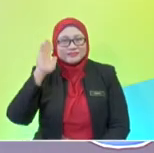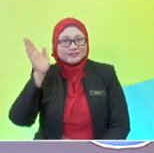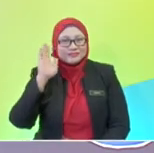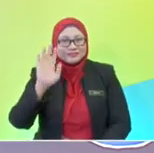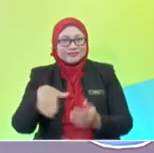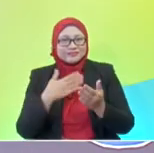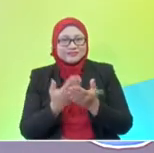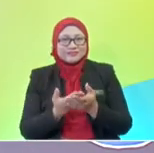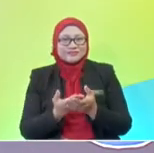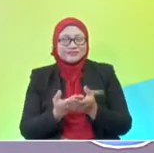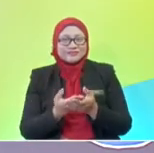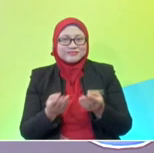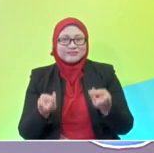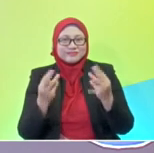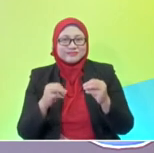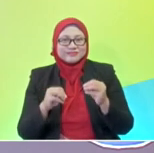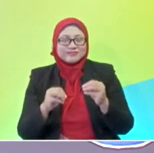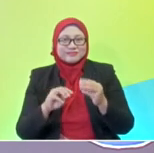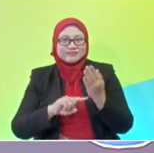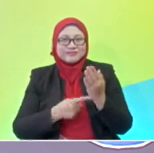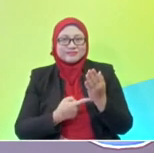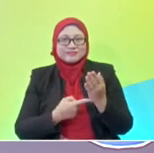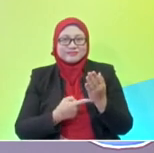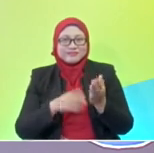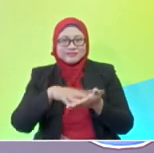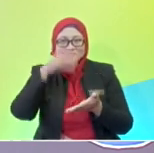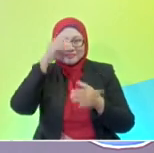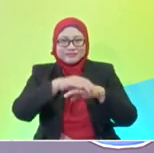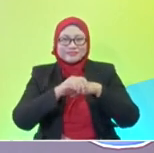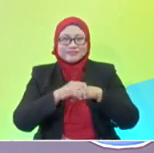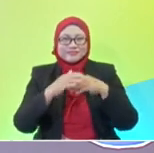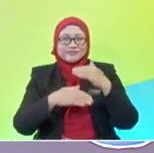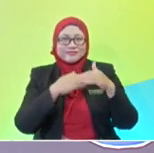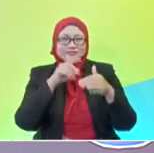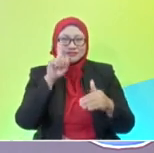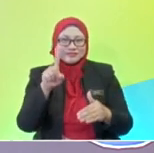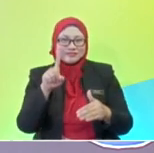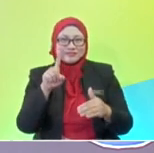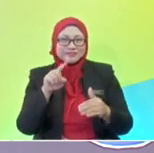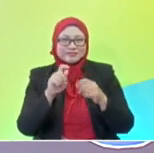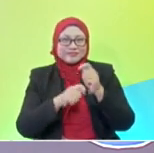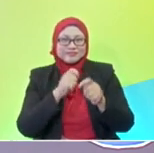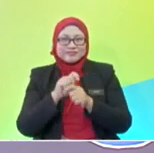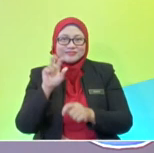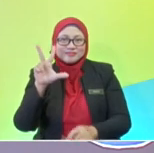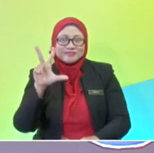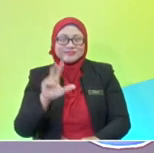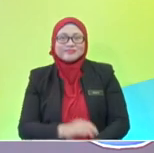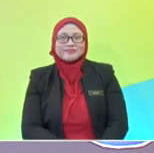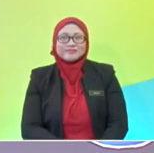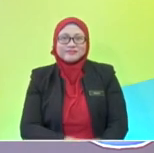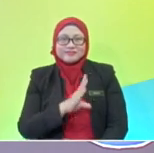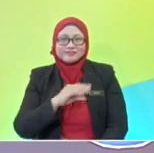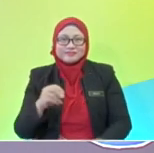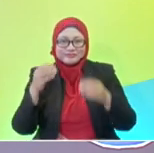Let's go back to class today! We are learning for Bahasa Inggeris! Year 3 and Tahap 1 for today's slot! Now, we're here with Madam